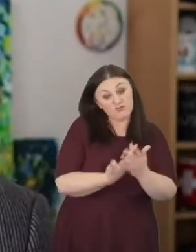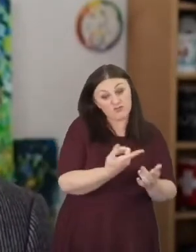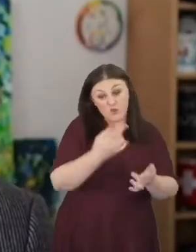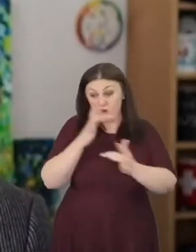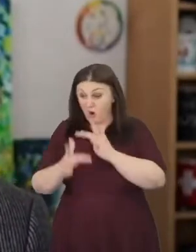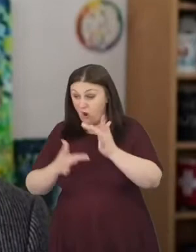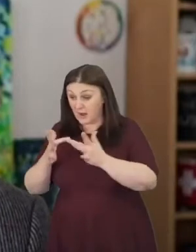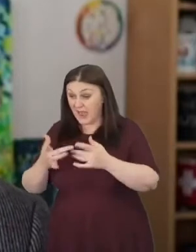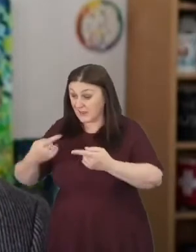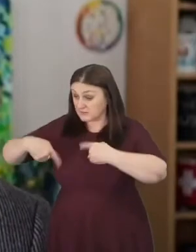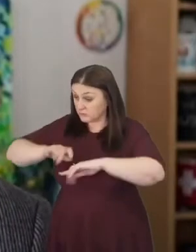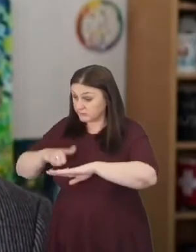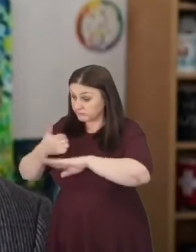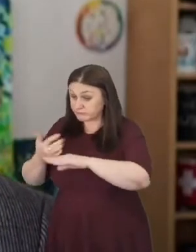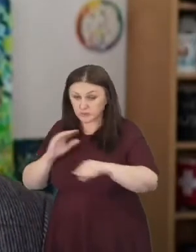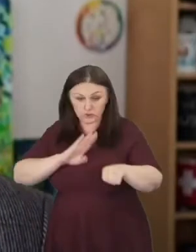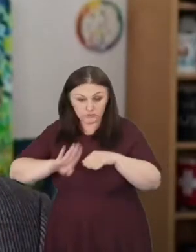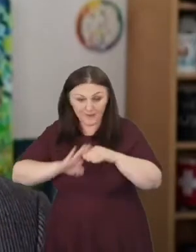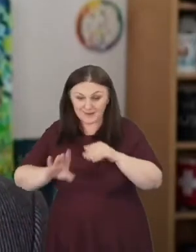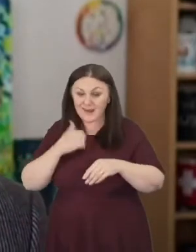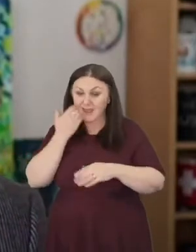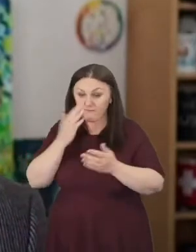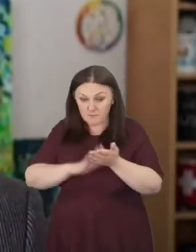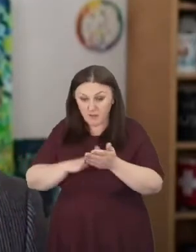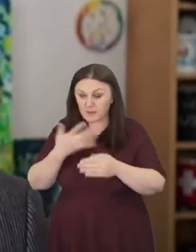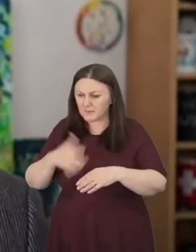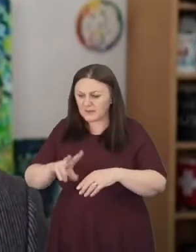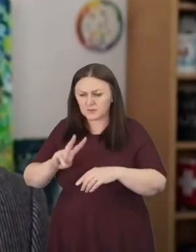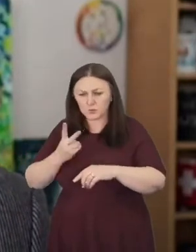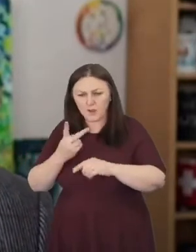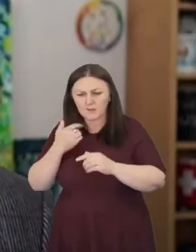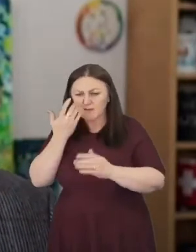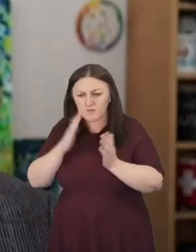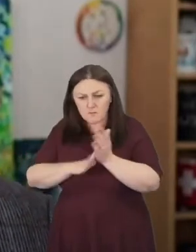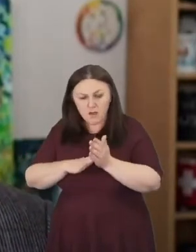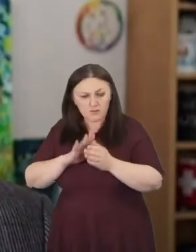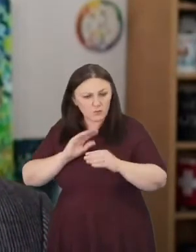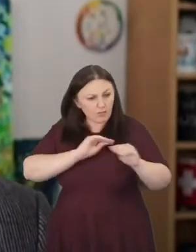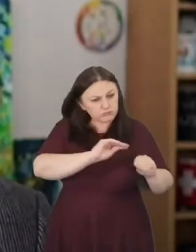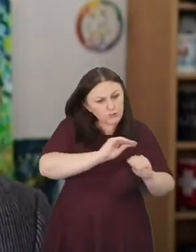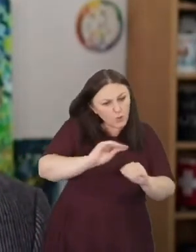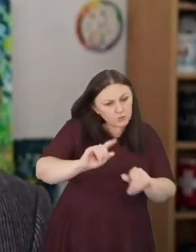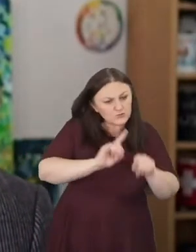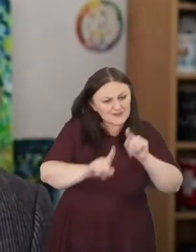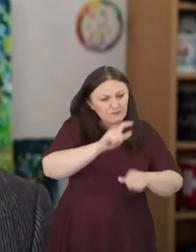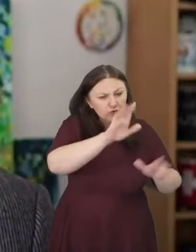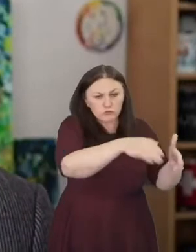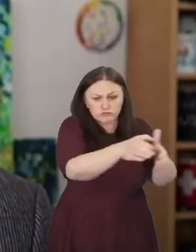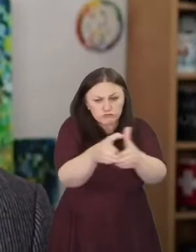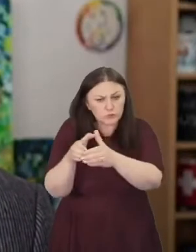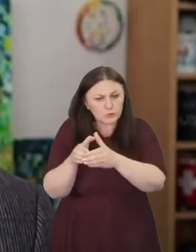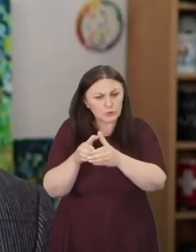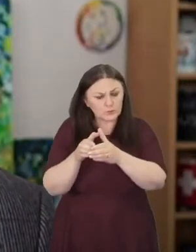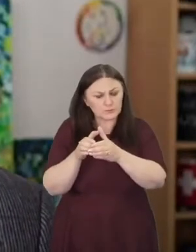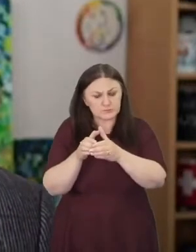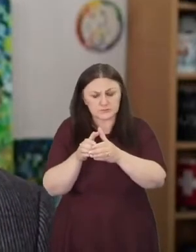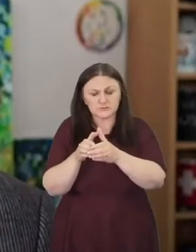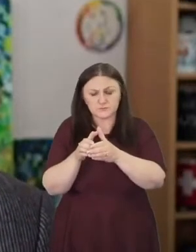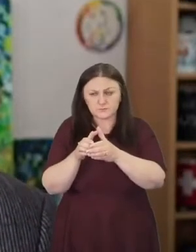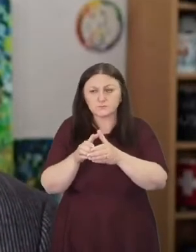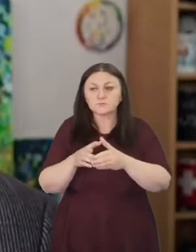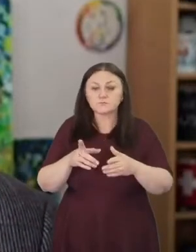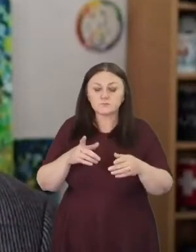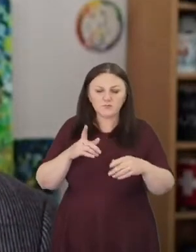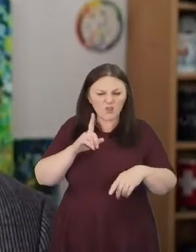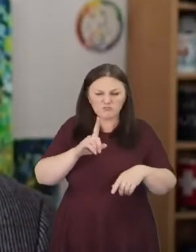every month we had two evenings a month where we coach different people from different groups on